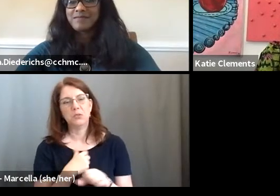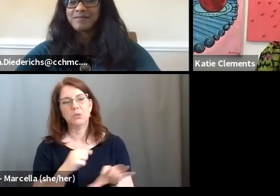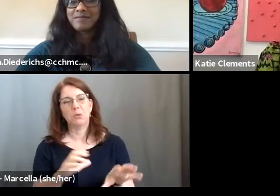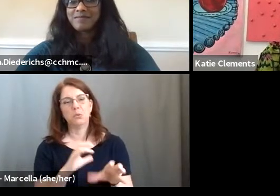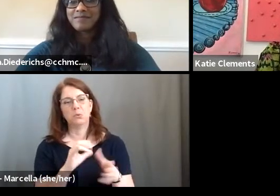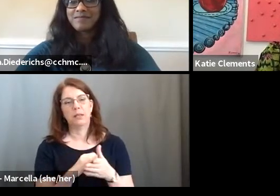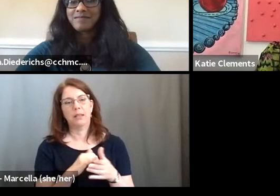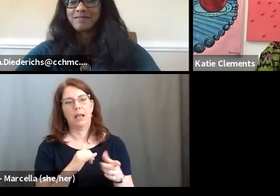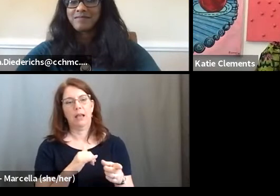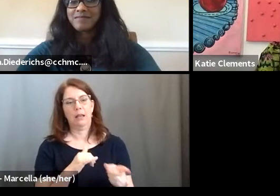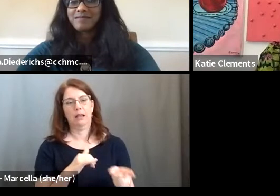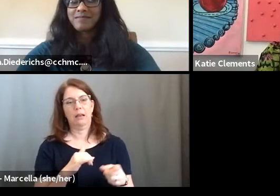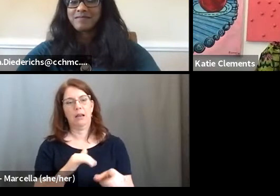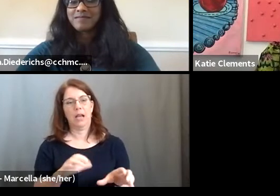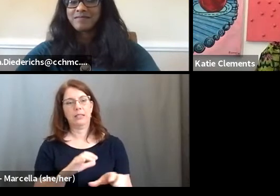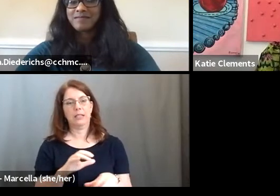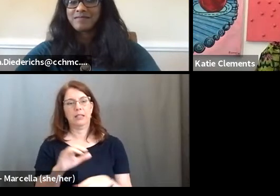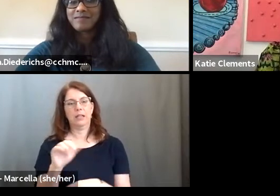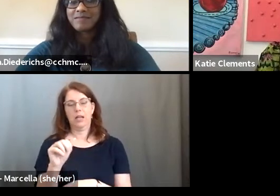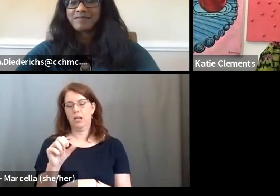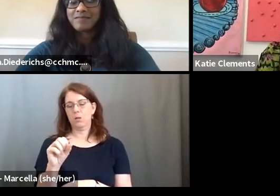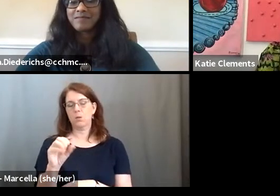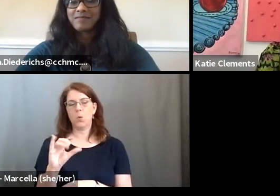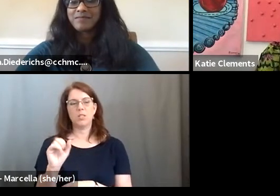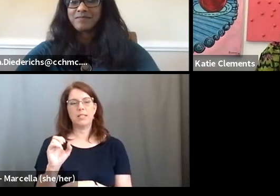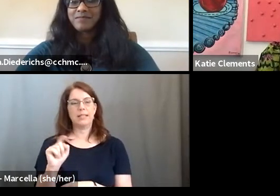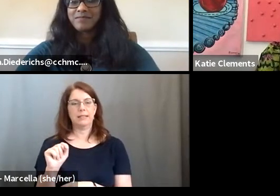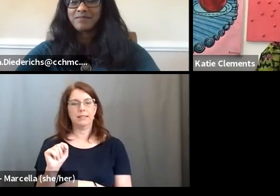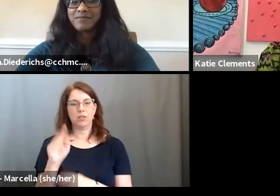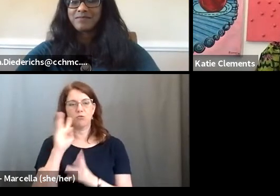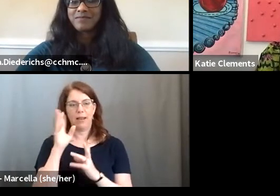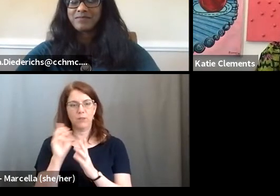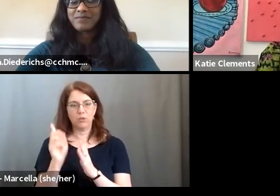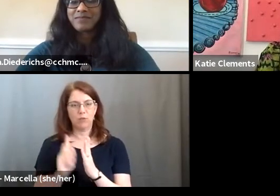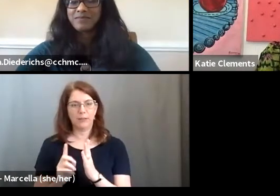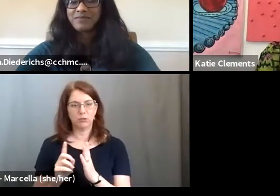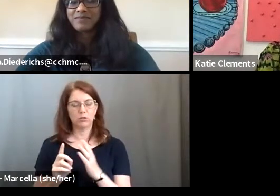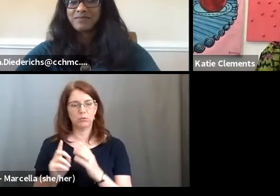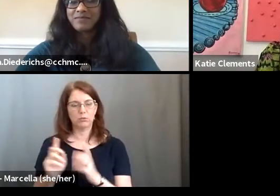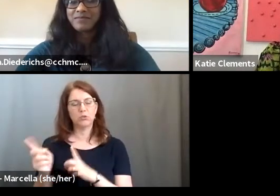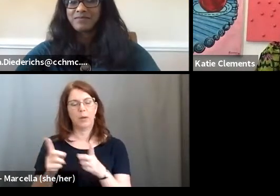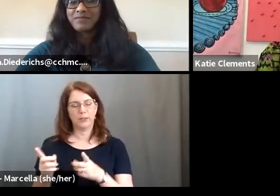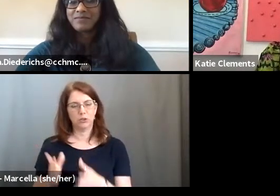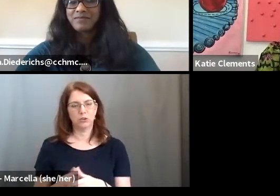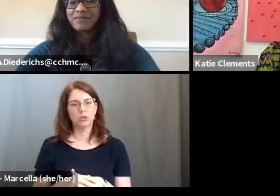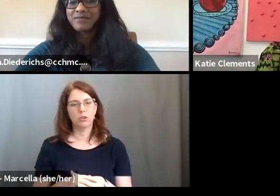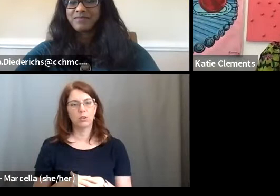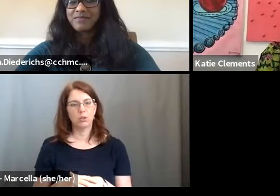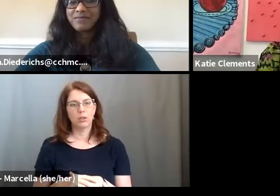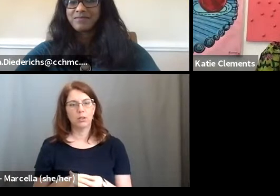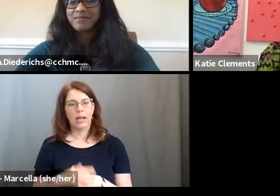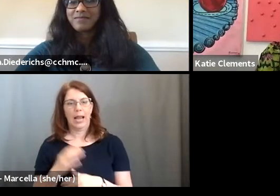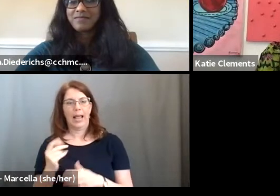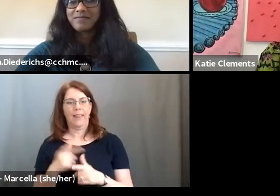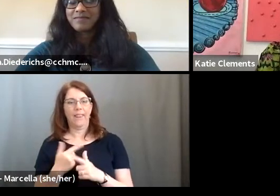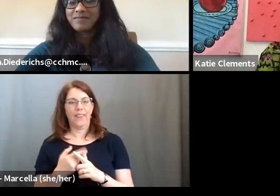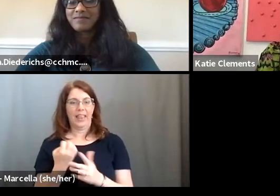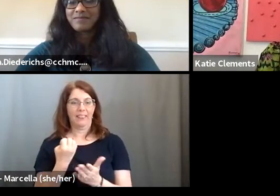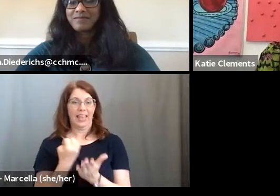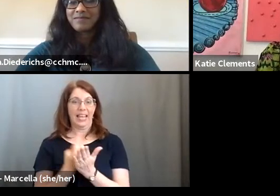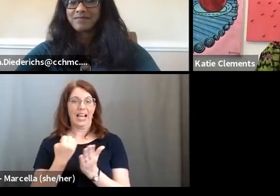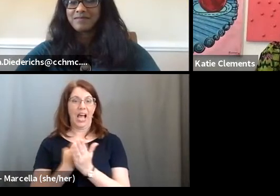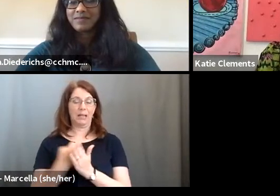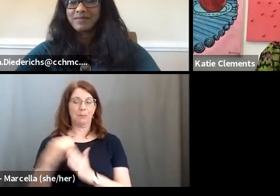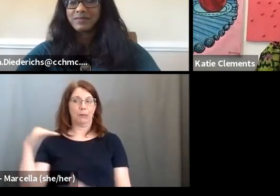ended up as a associate creative director at the last agency that I worked at. And then the the economy went in the wrong direction.